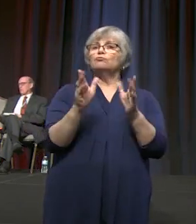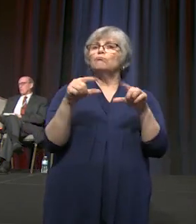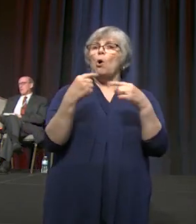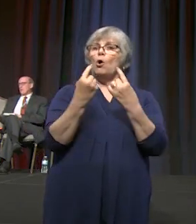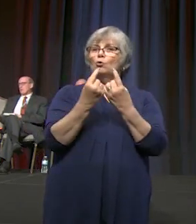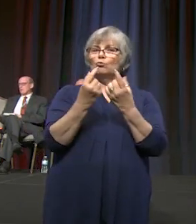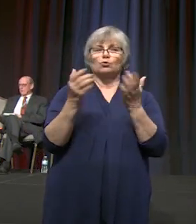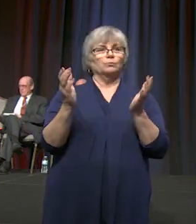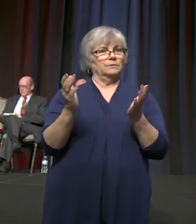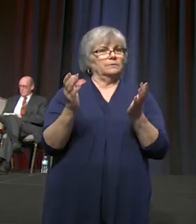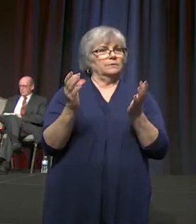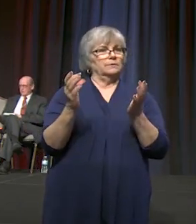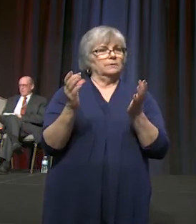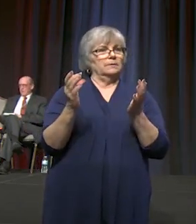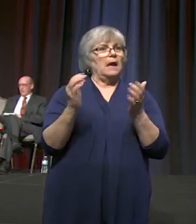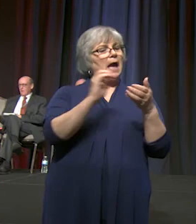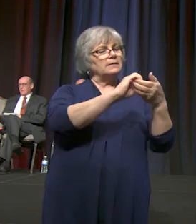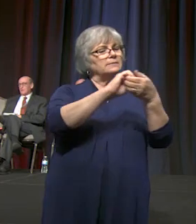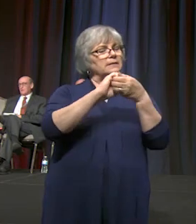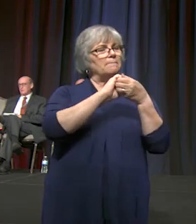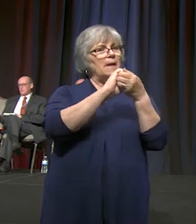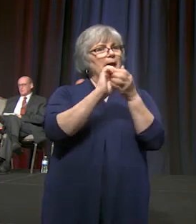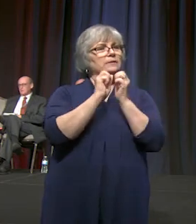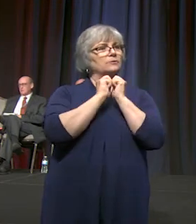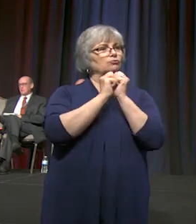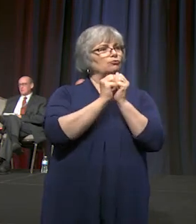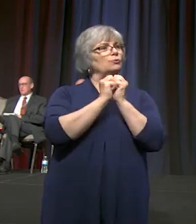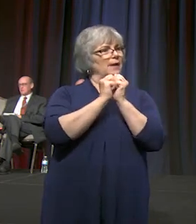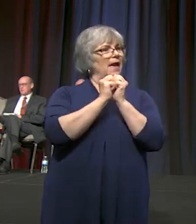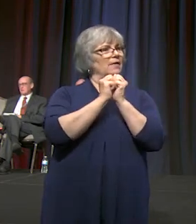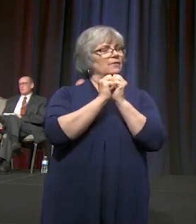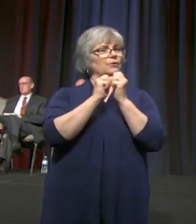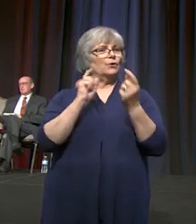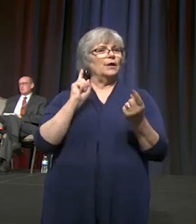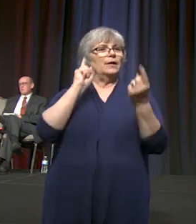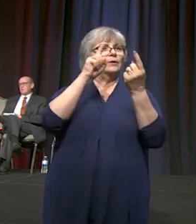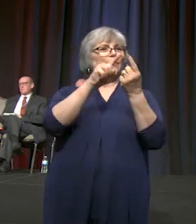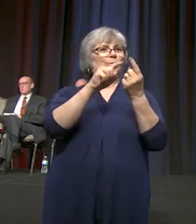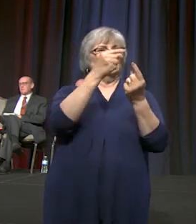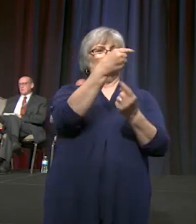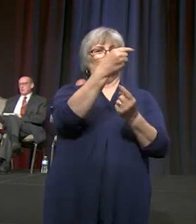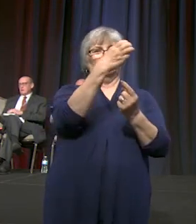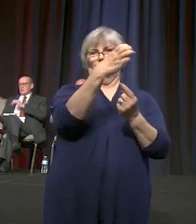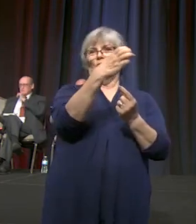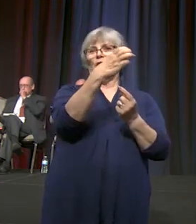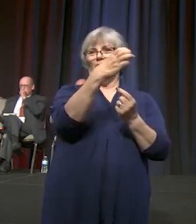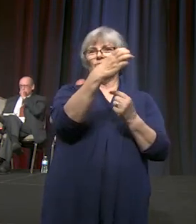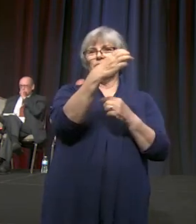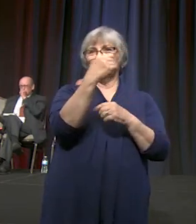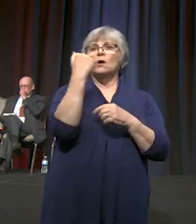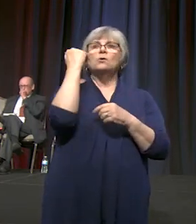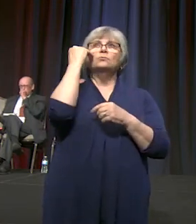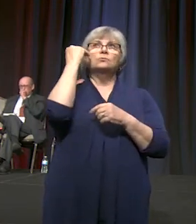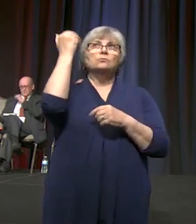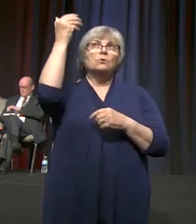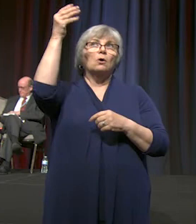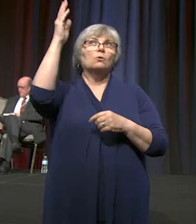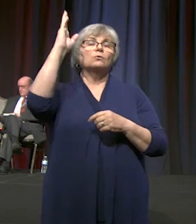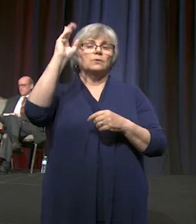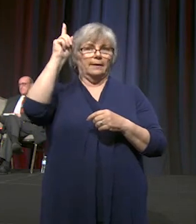as companions together in this journey to general conference to know that God